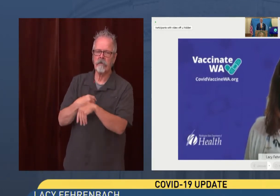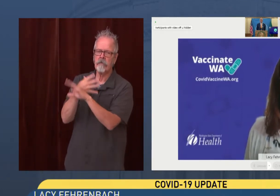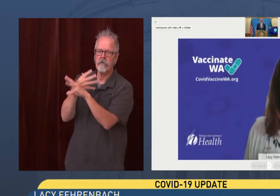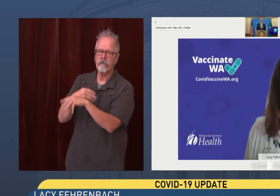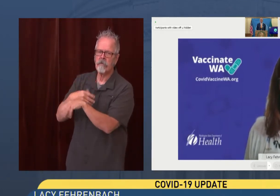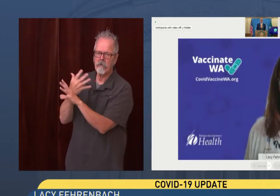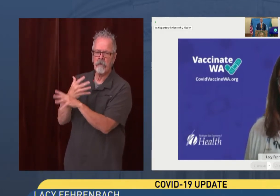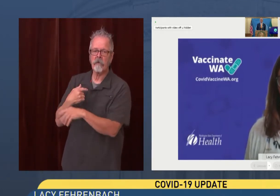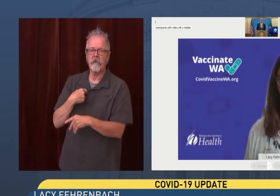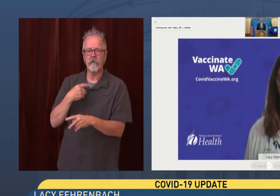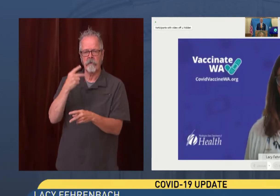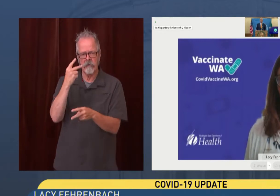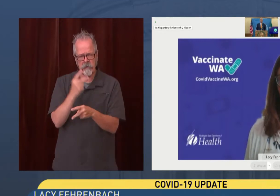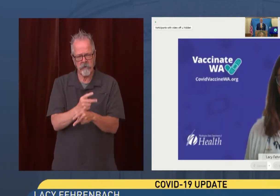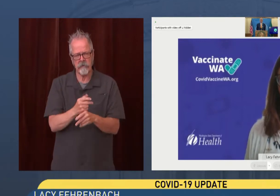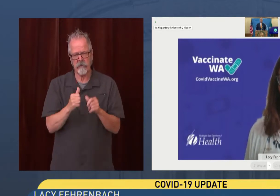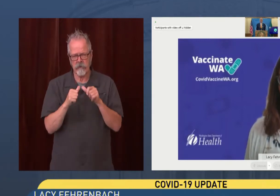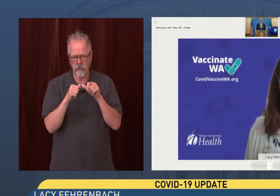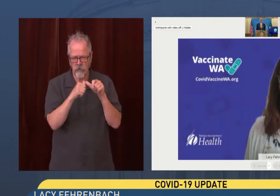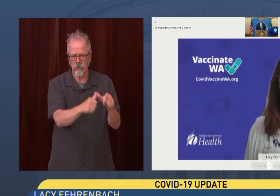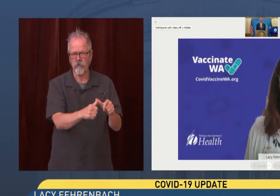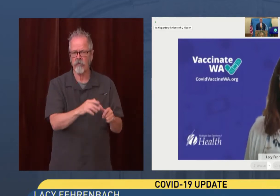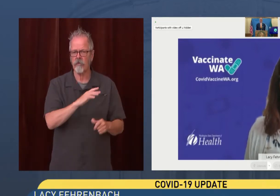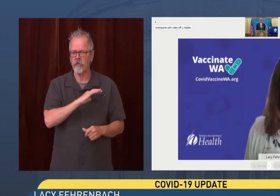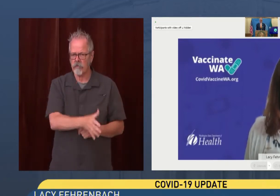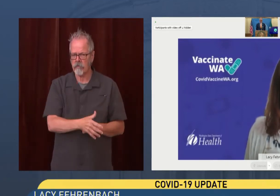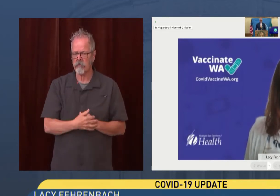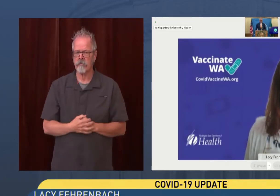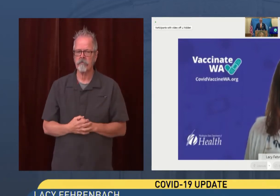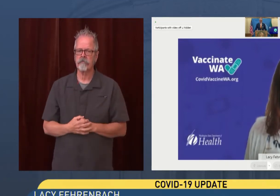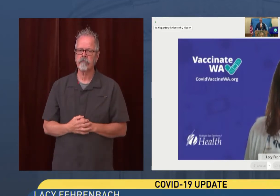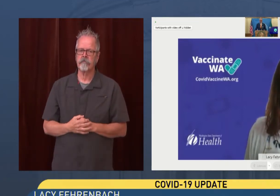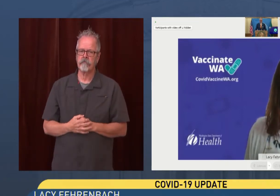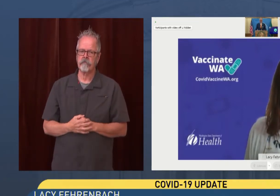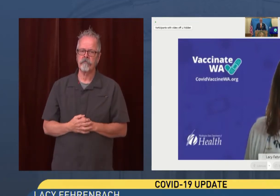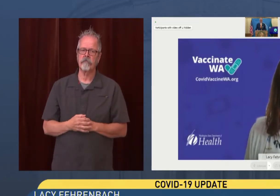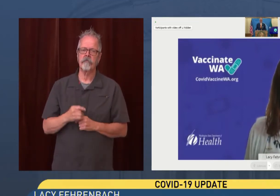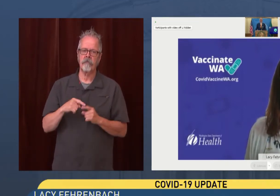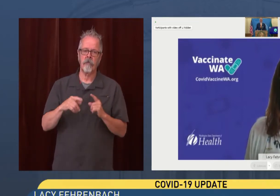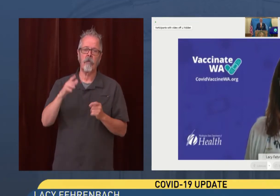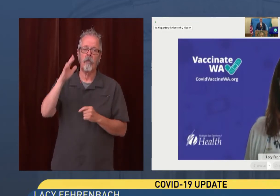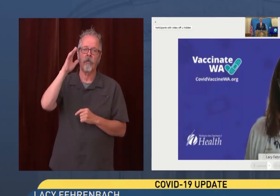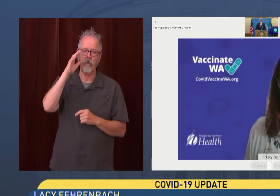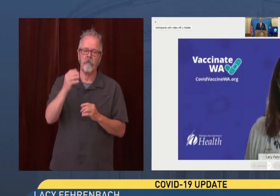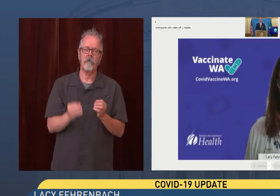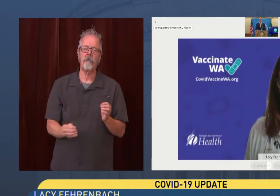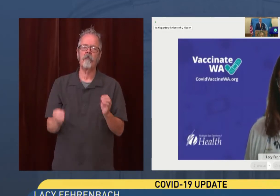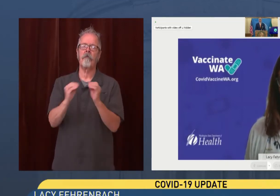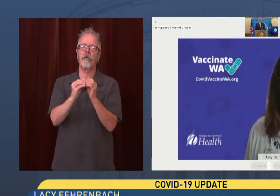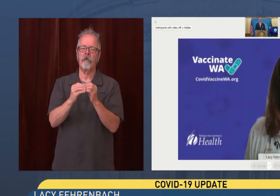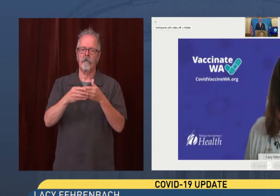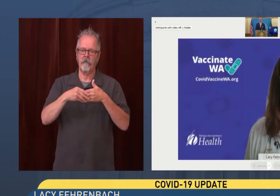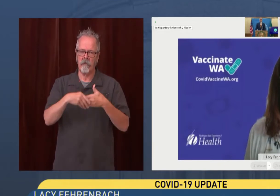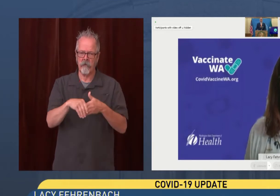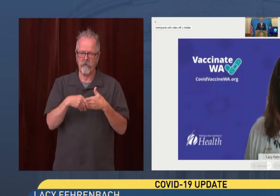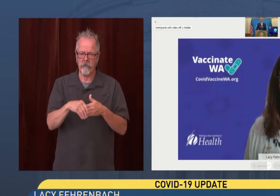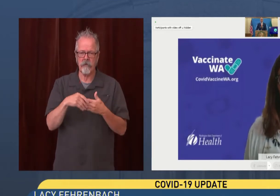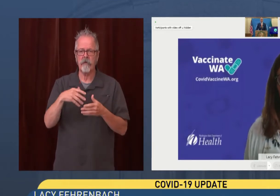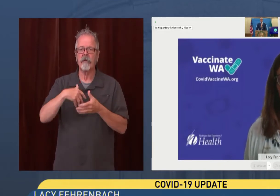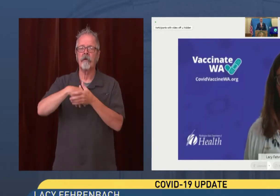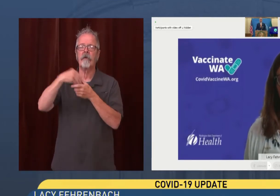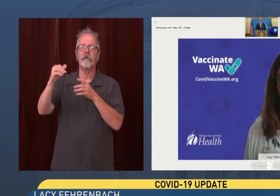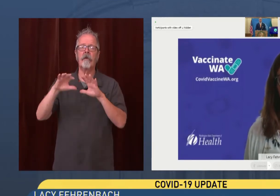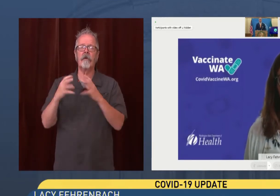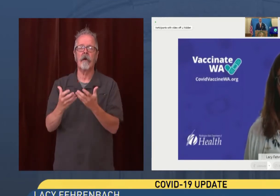May. However, there is more flexibility in areas outside of the classroom than that previous